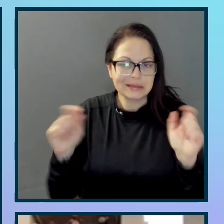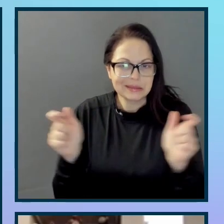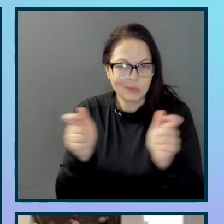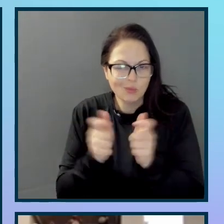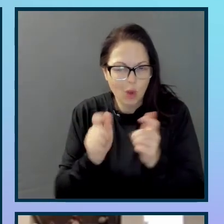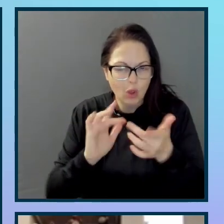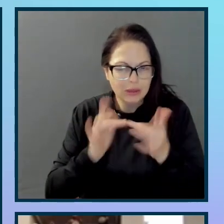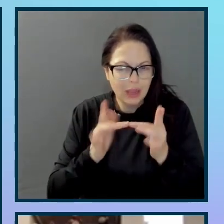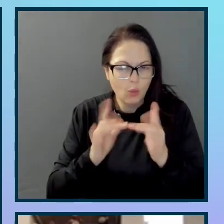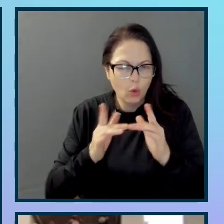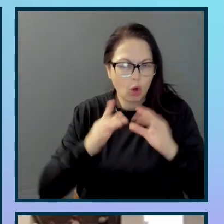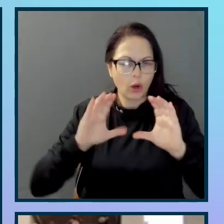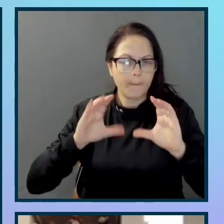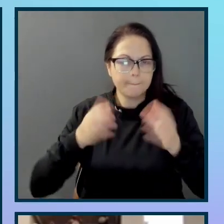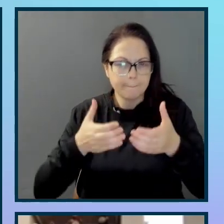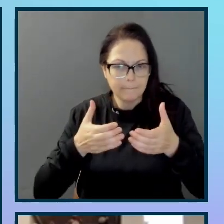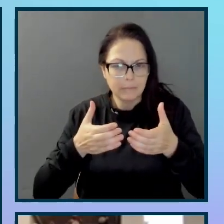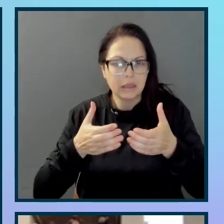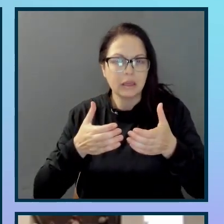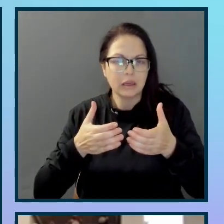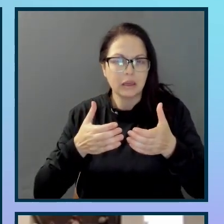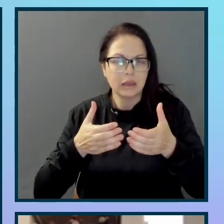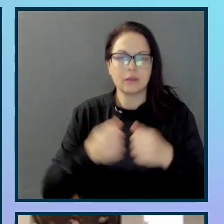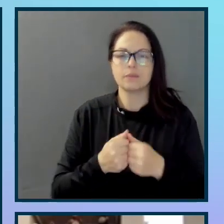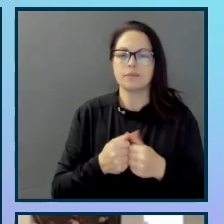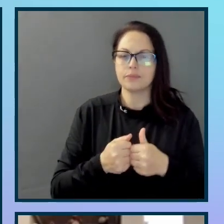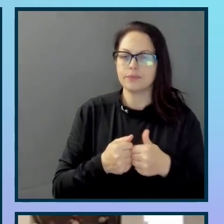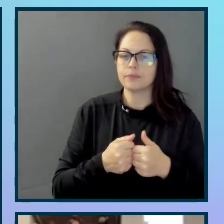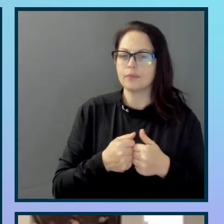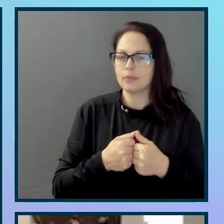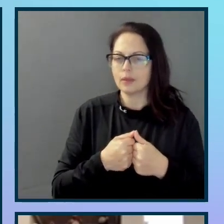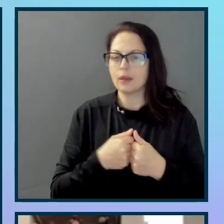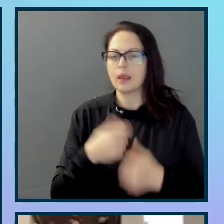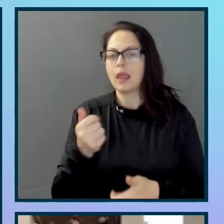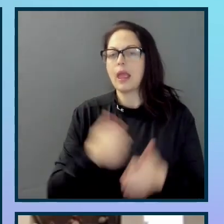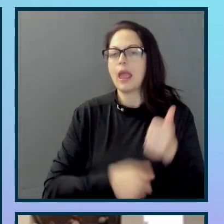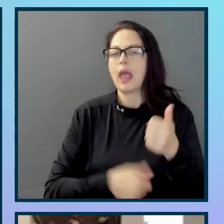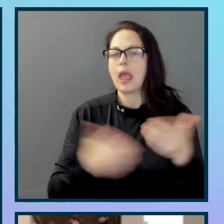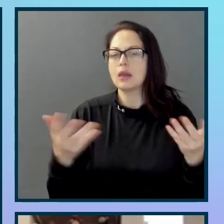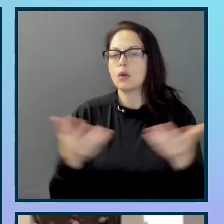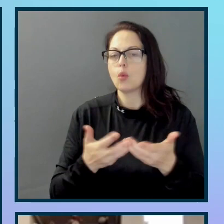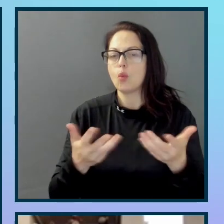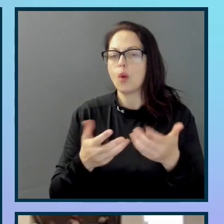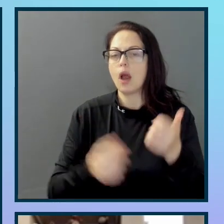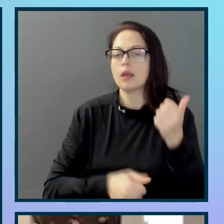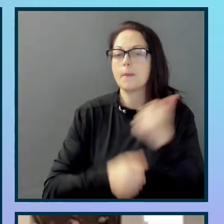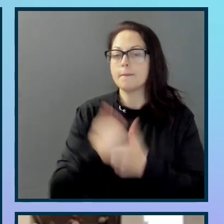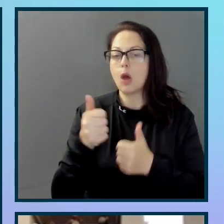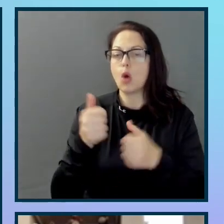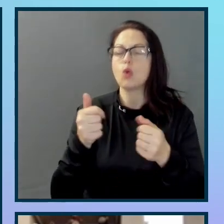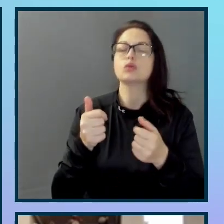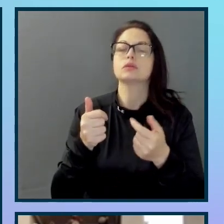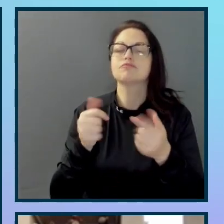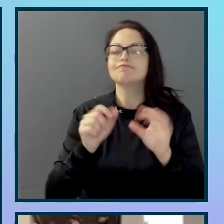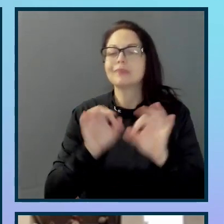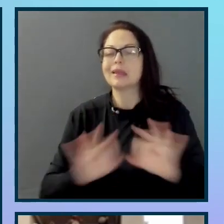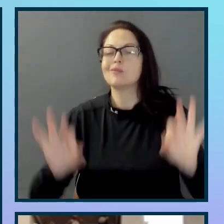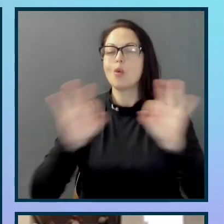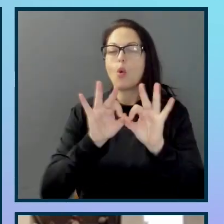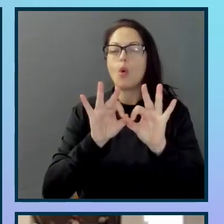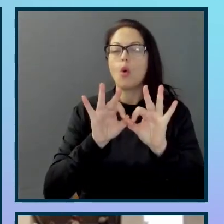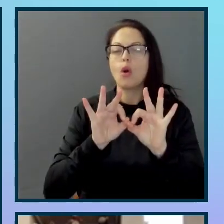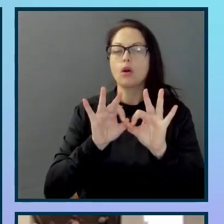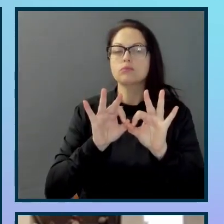One of the most important things the champions network can do here is to develop that culture of thought and to think about accessibility from the first